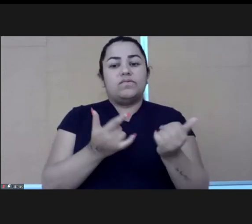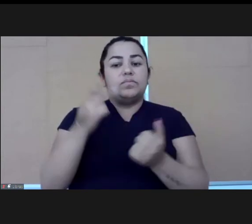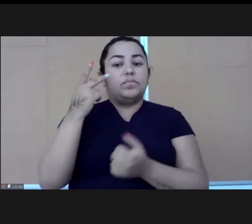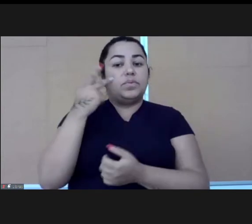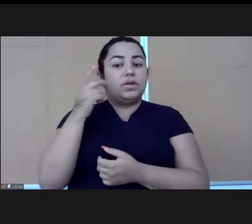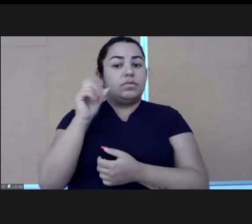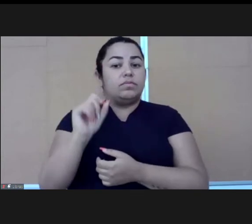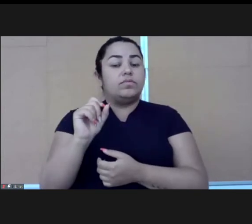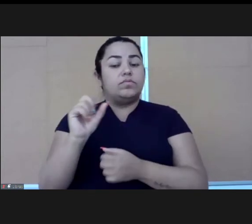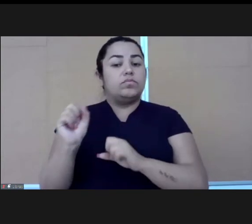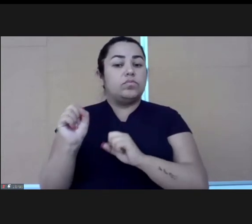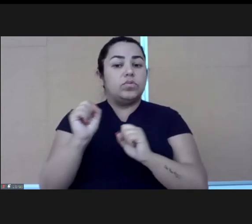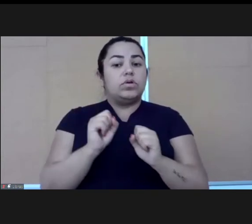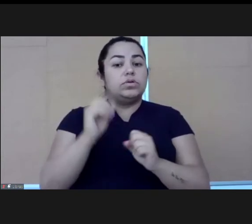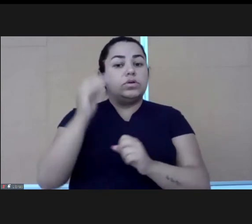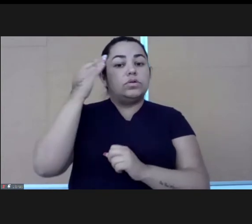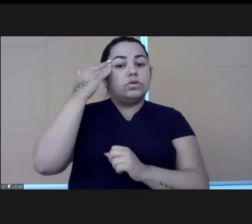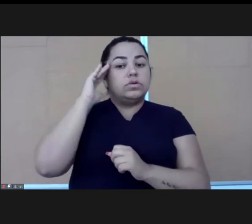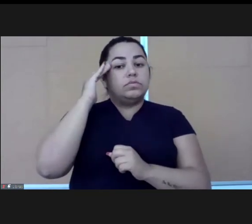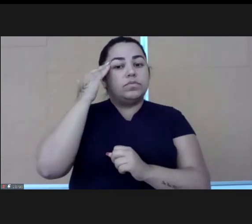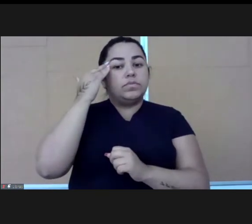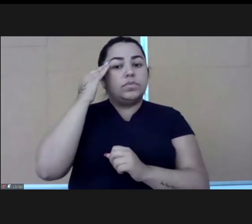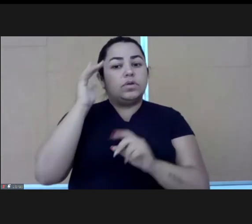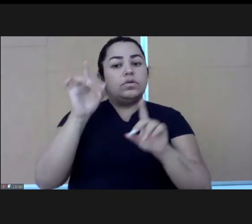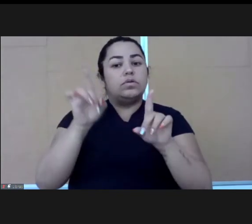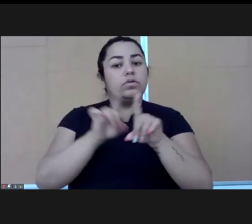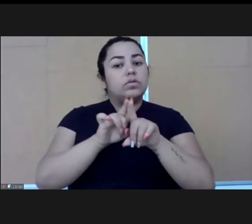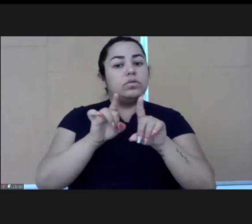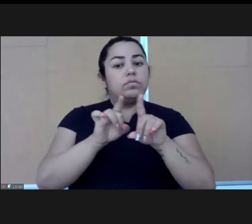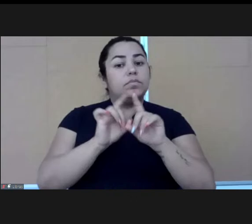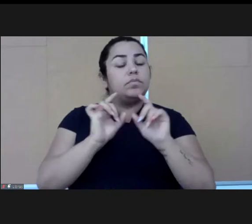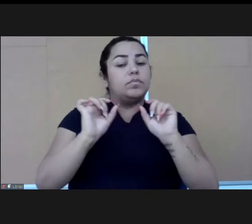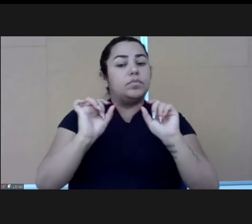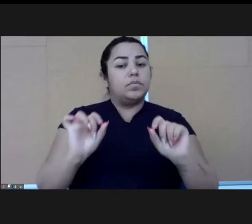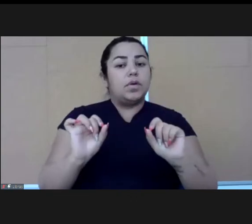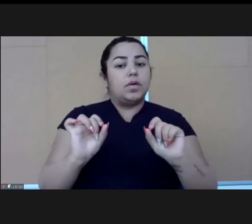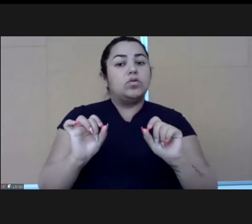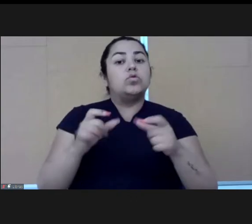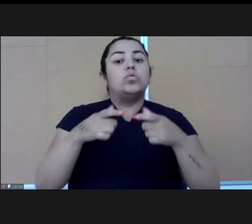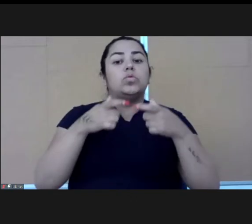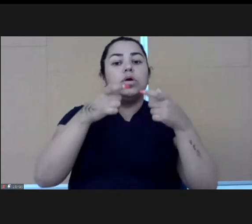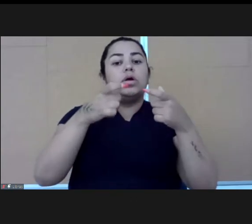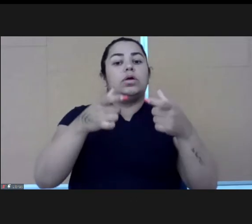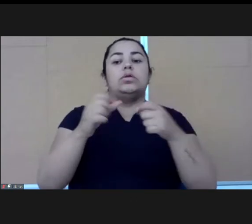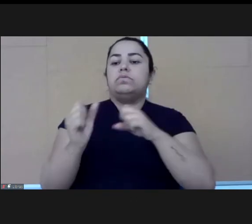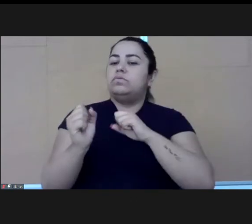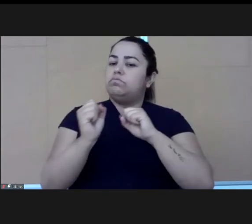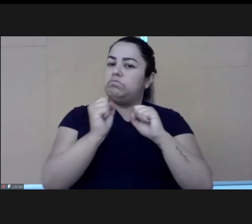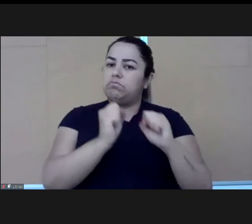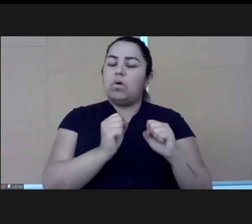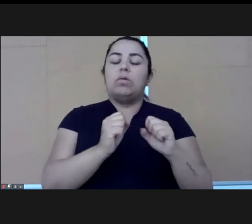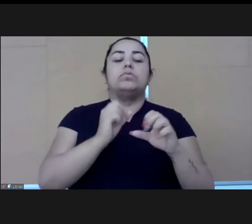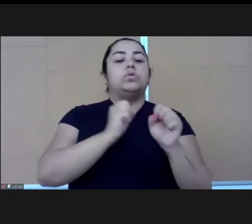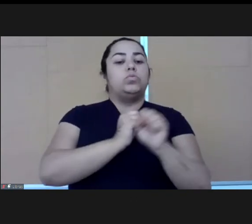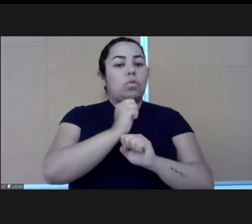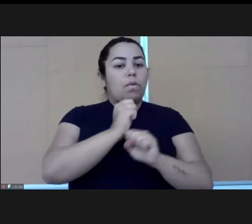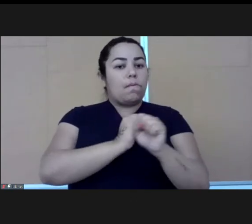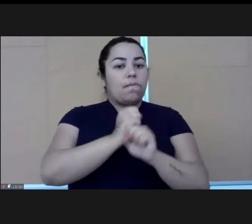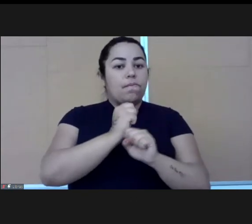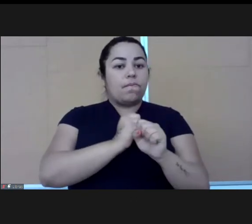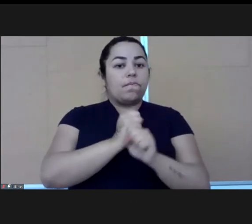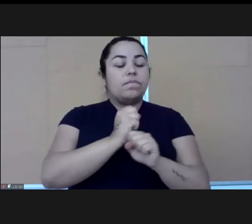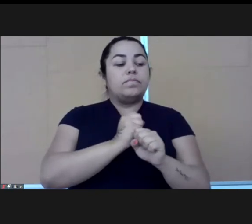of a space of a place where they can actually build and conjoin with their own leaders